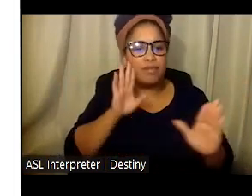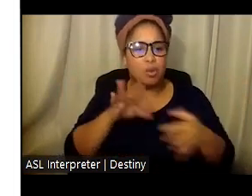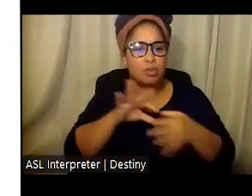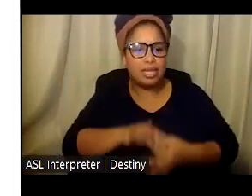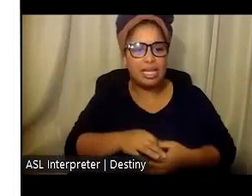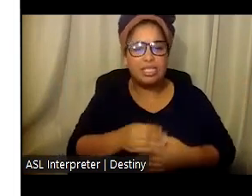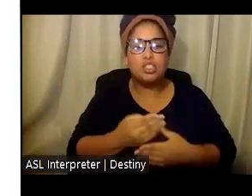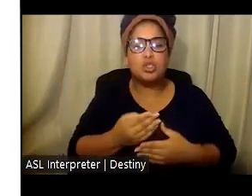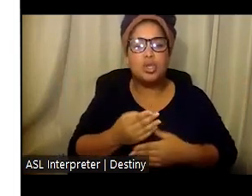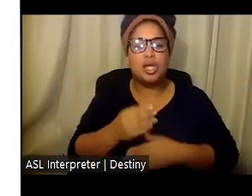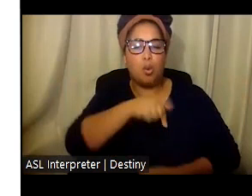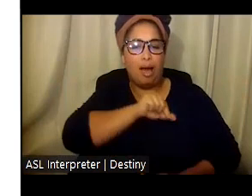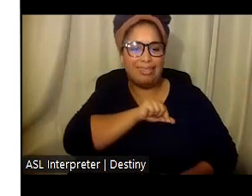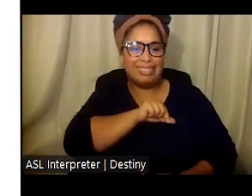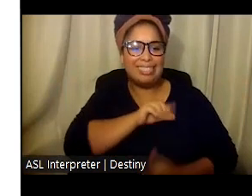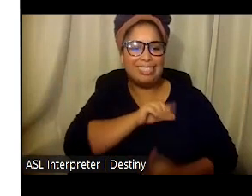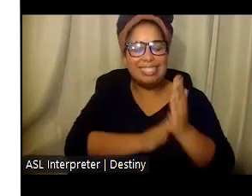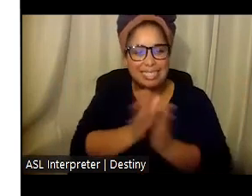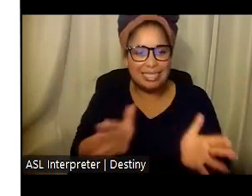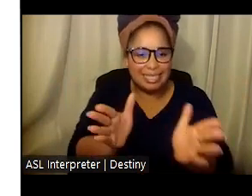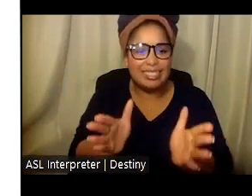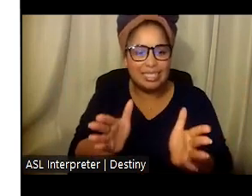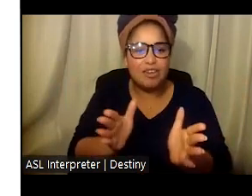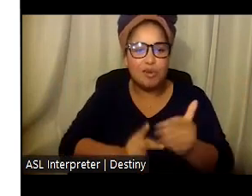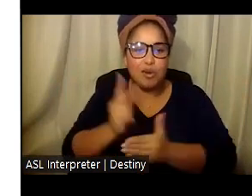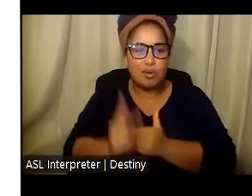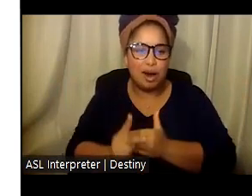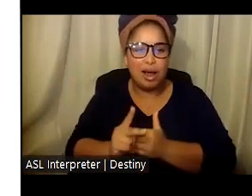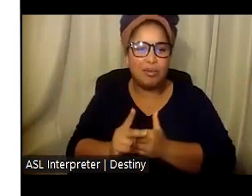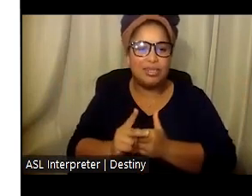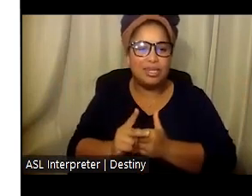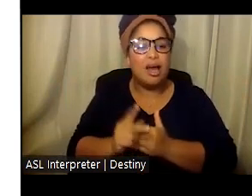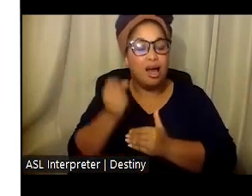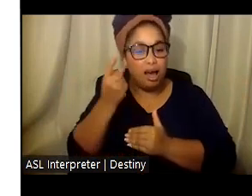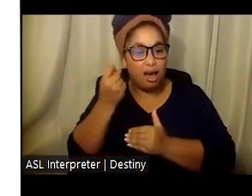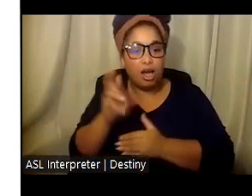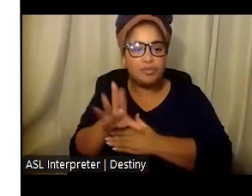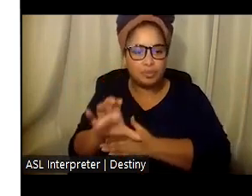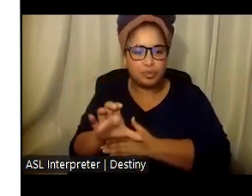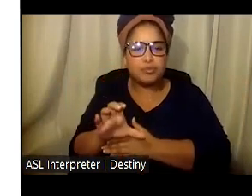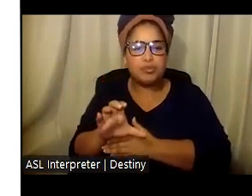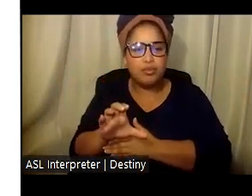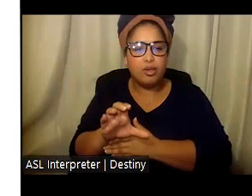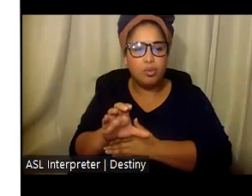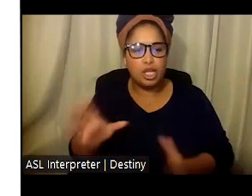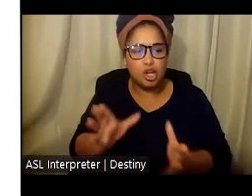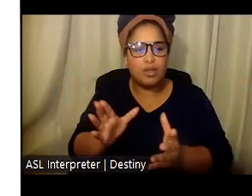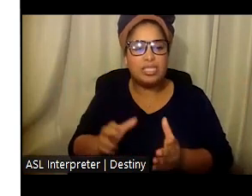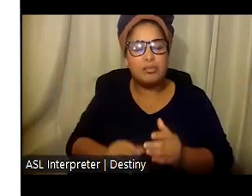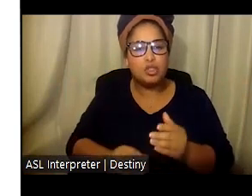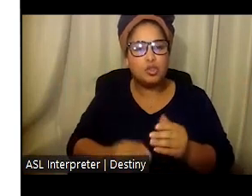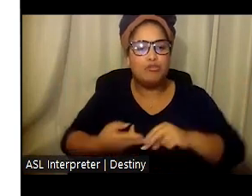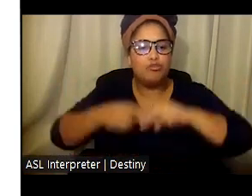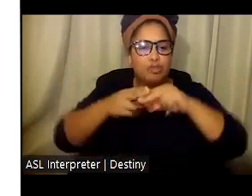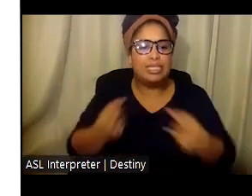of the quality incentive program for service providers, regional centers are incentivized for building up their service coordinator